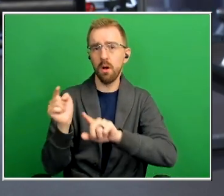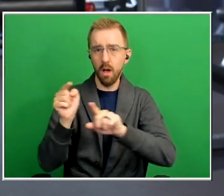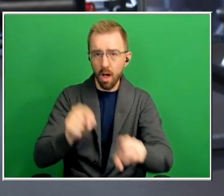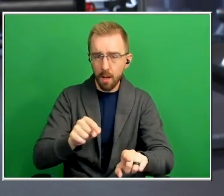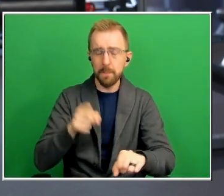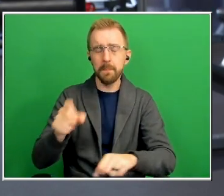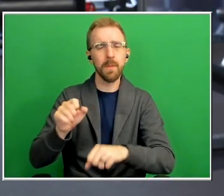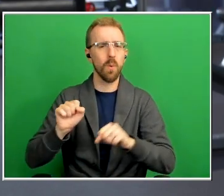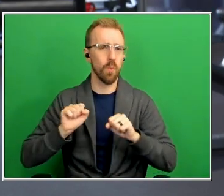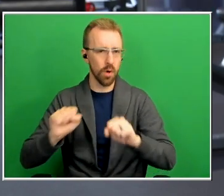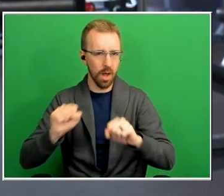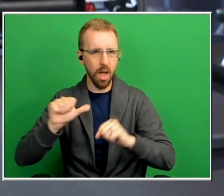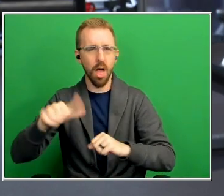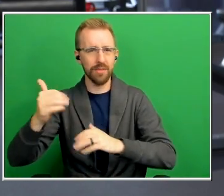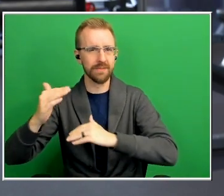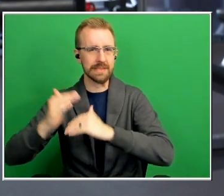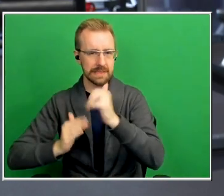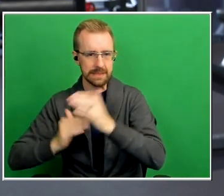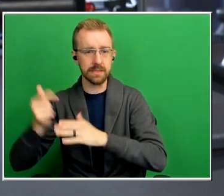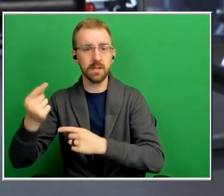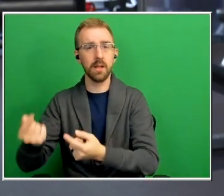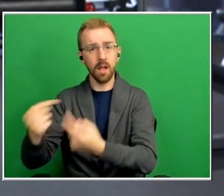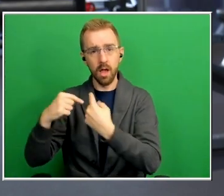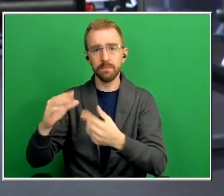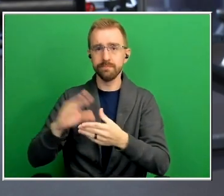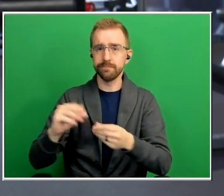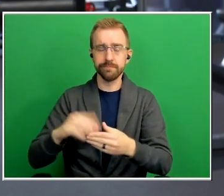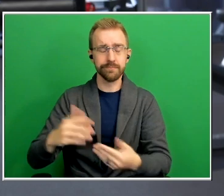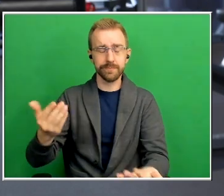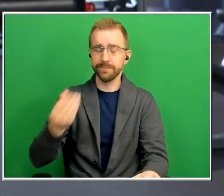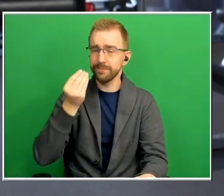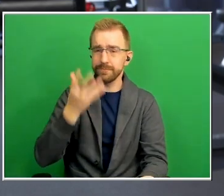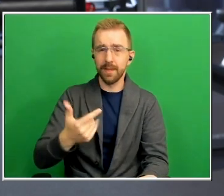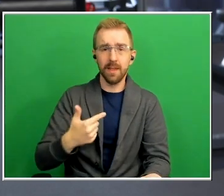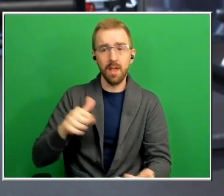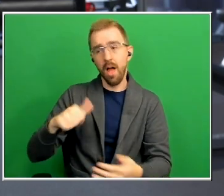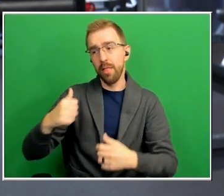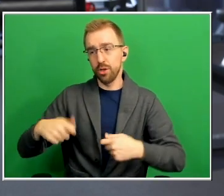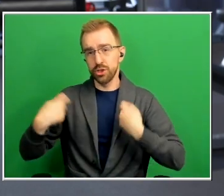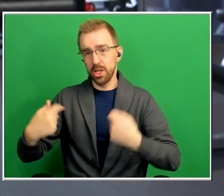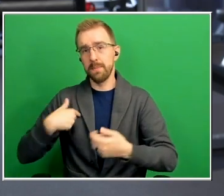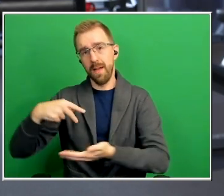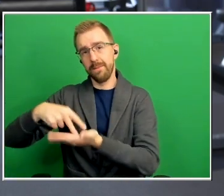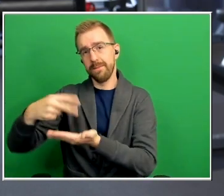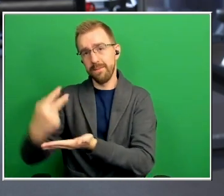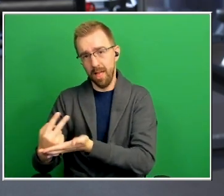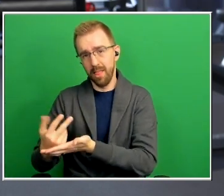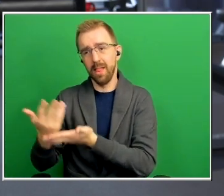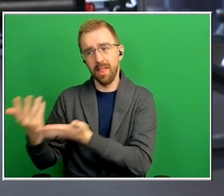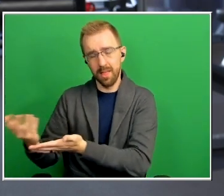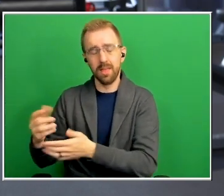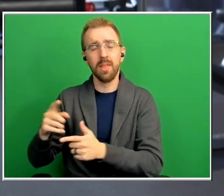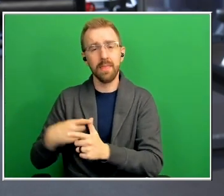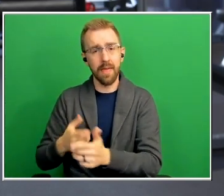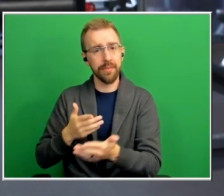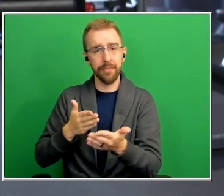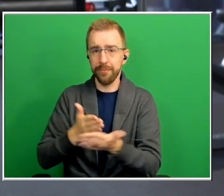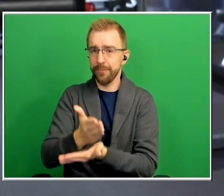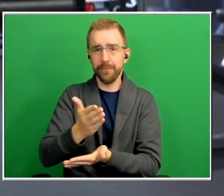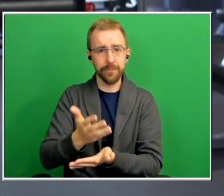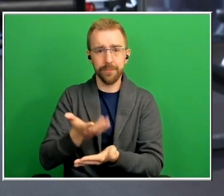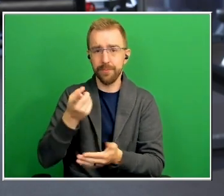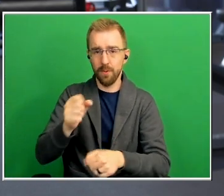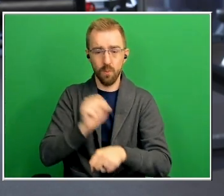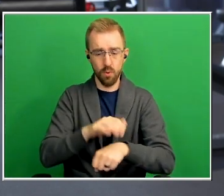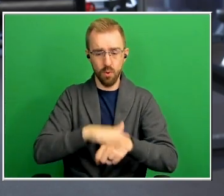facilities and they come in and say look i fell at my other gym or whatever it may be and then through what they work on in class here